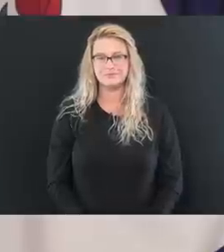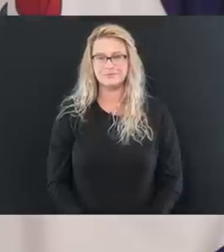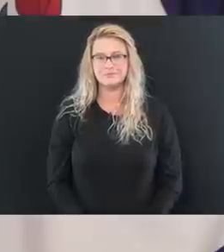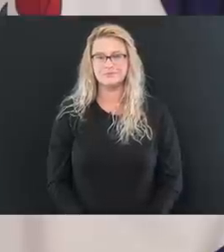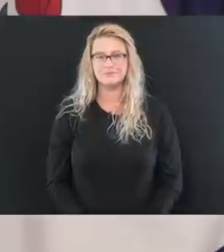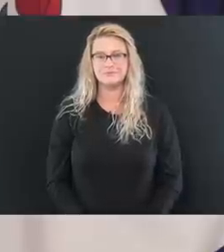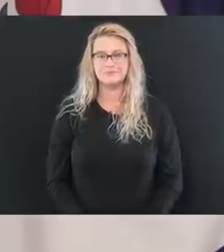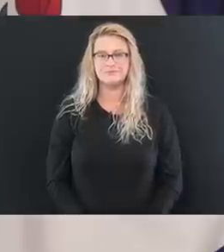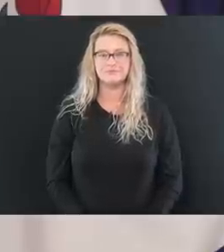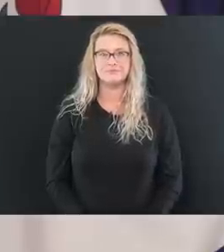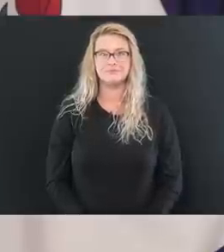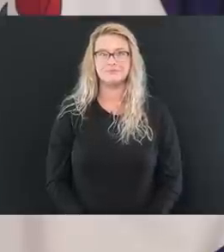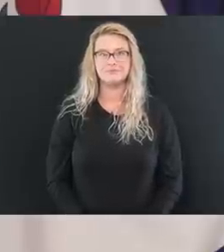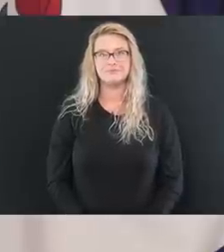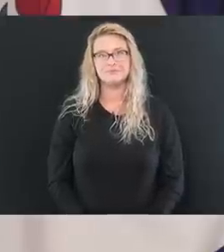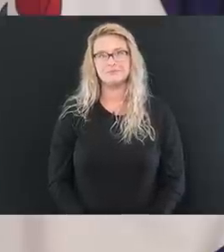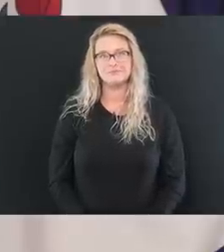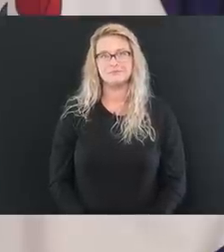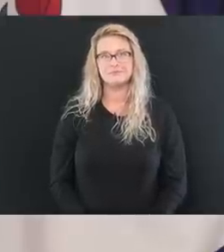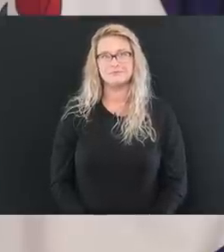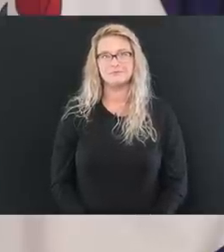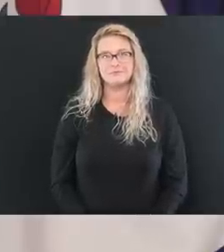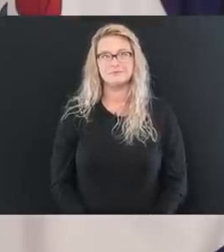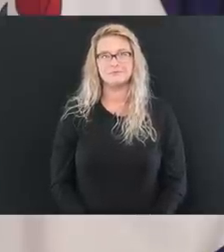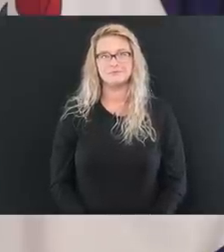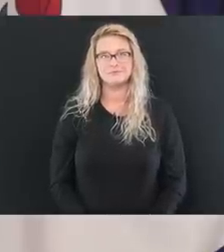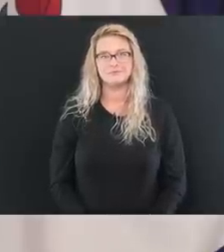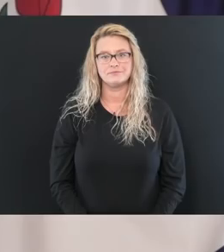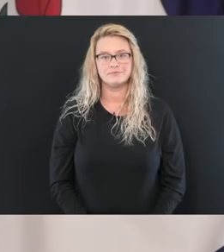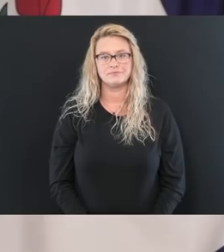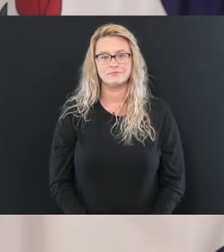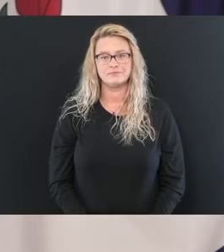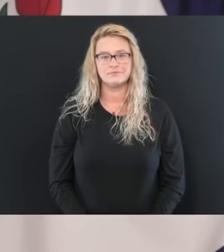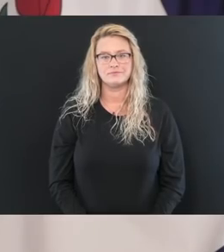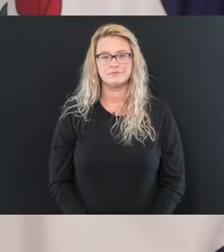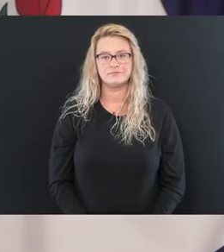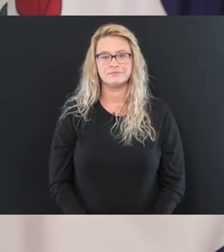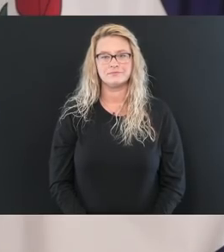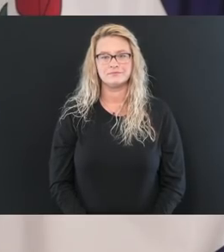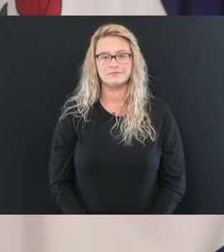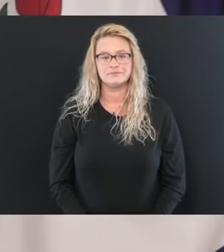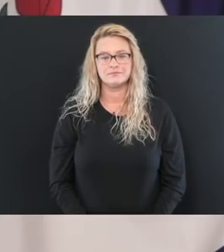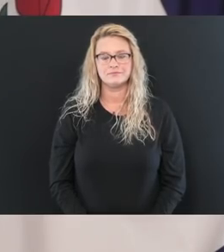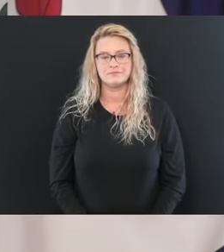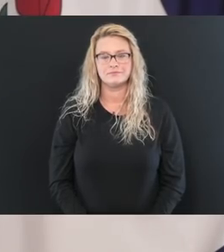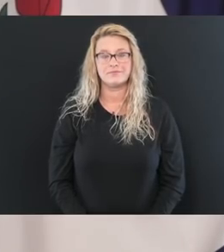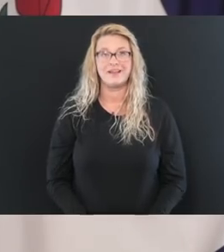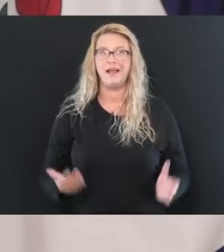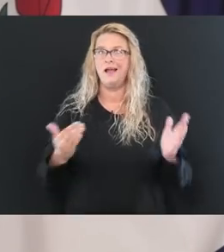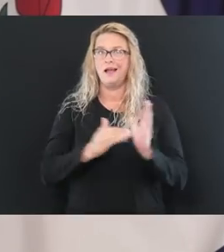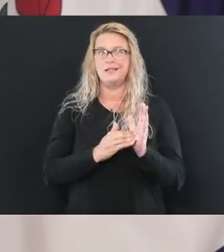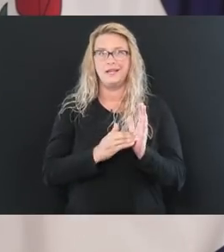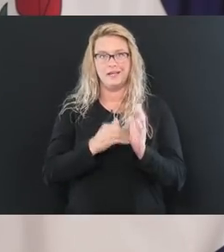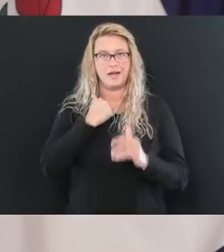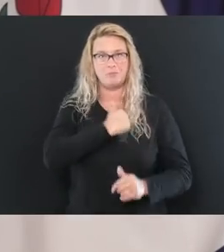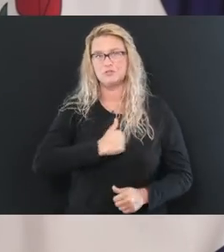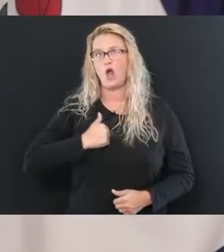think, I think, you know, and I, and again, I apologize for my